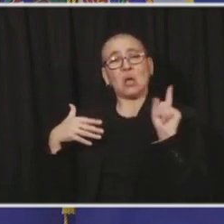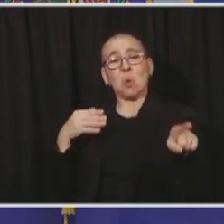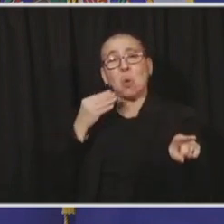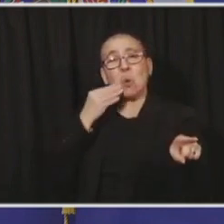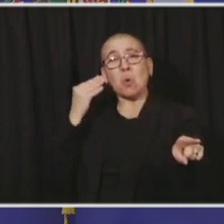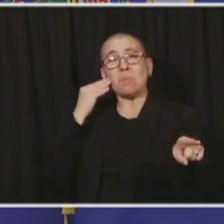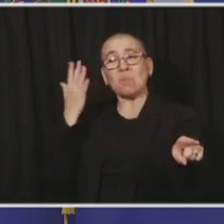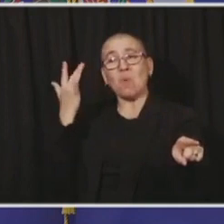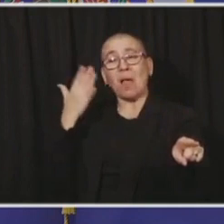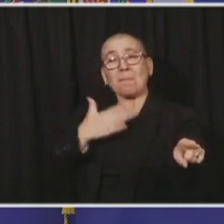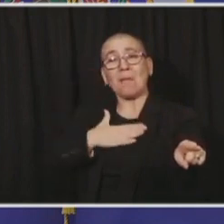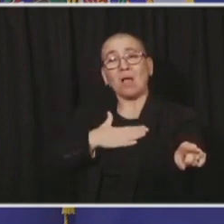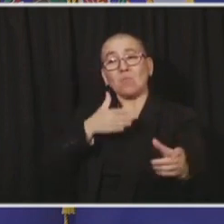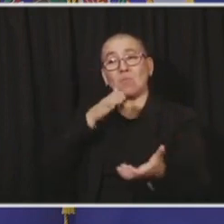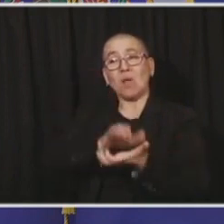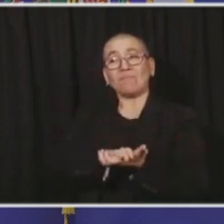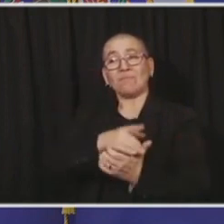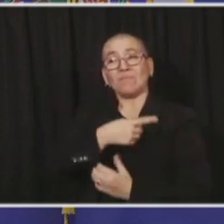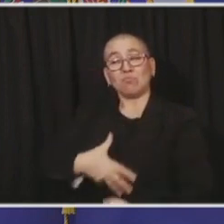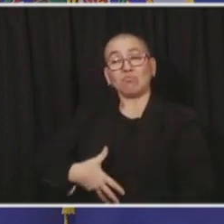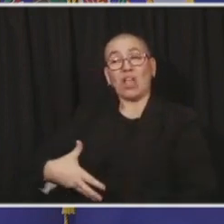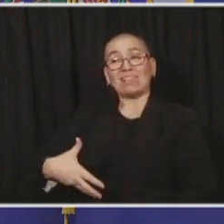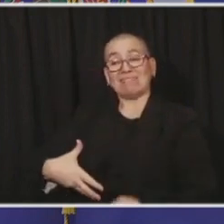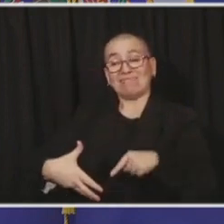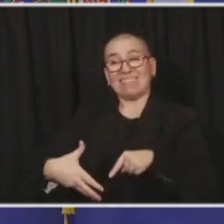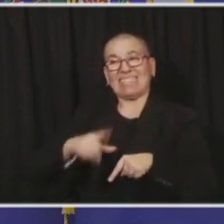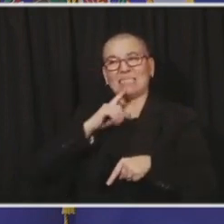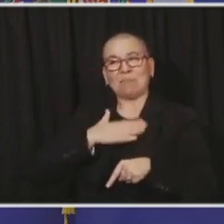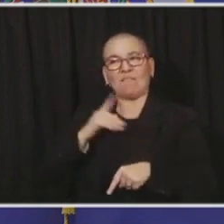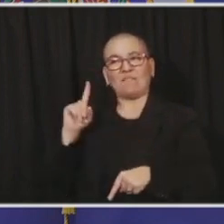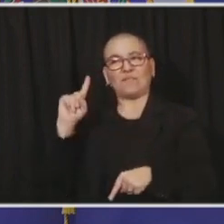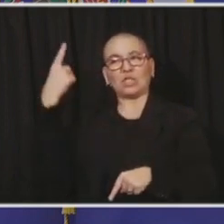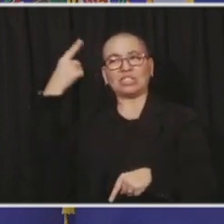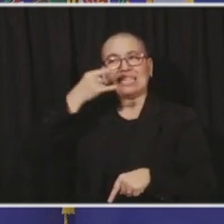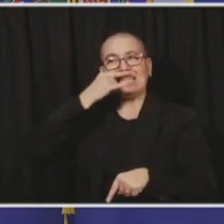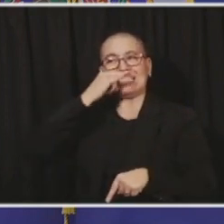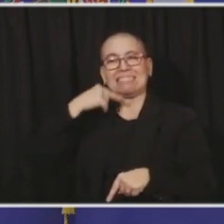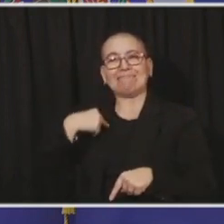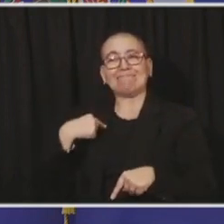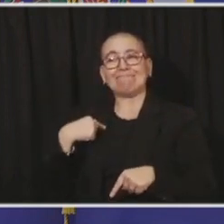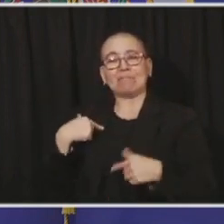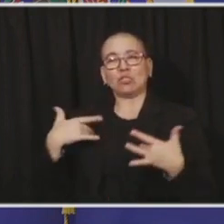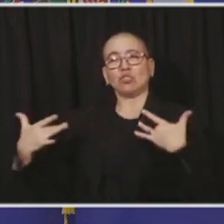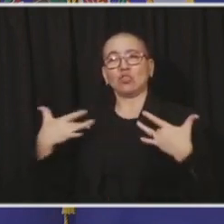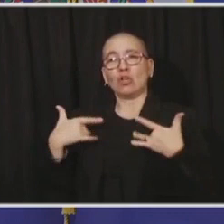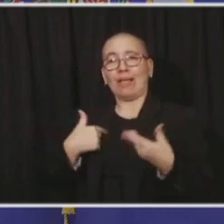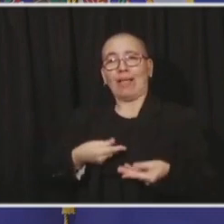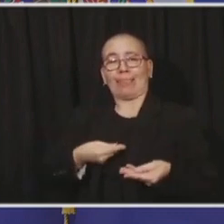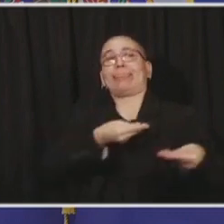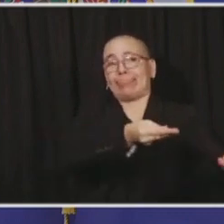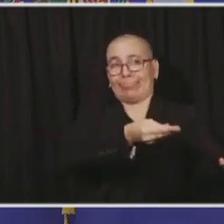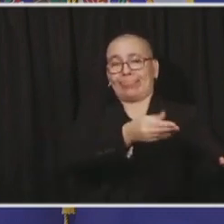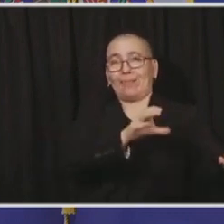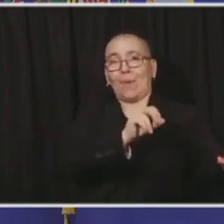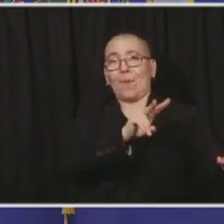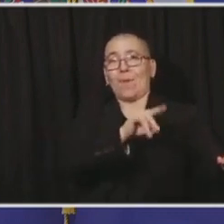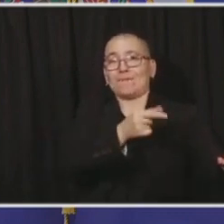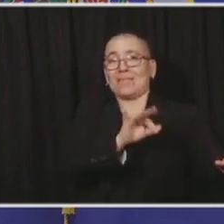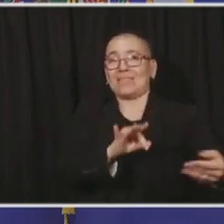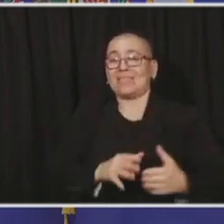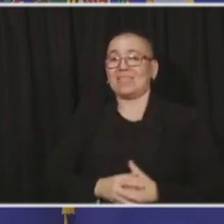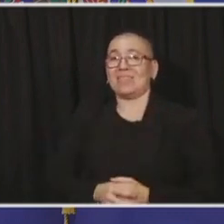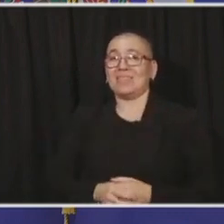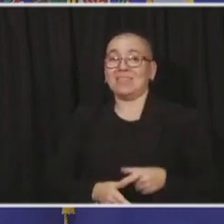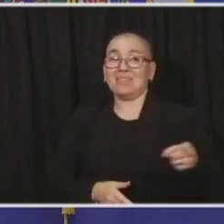Because he was scared of bringing the virus home and infecting his wife and his un-yet-born